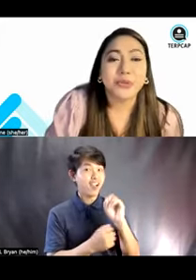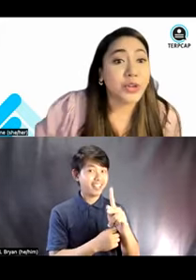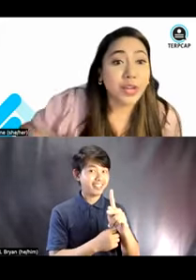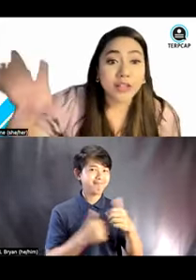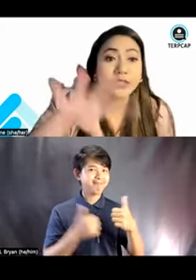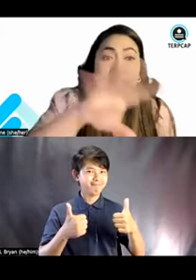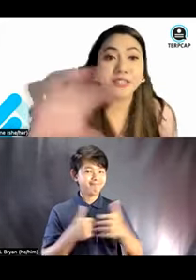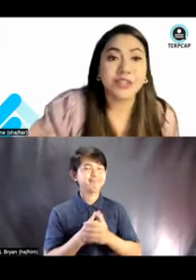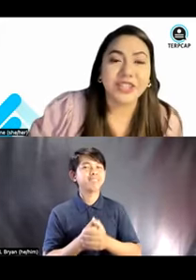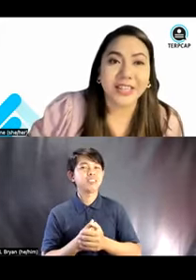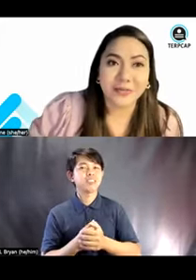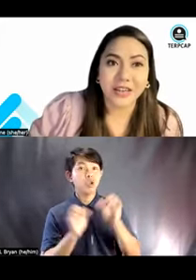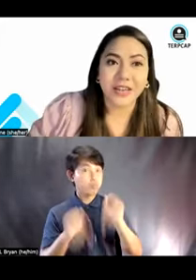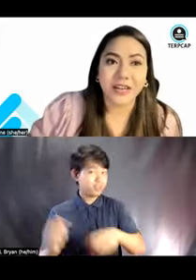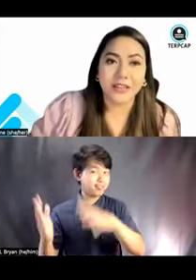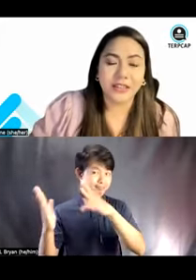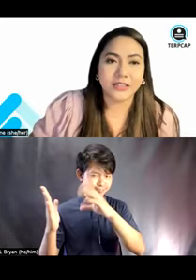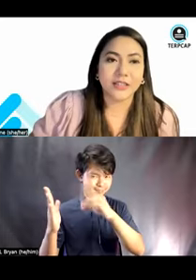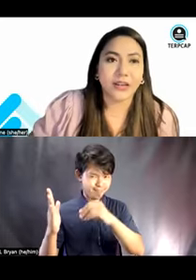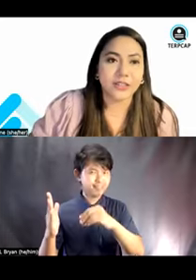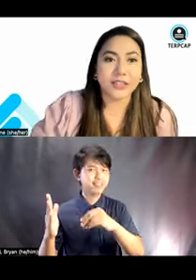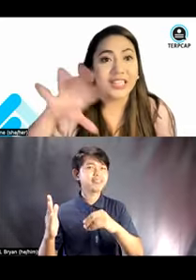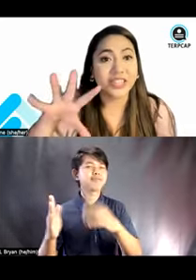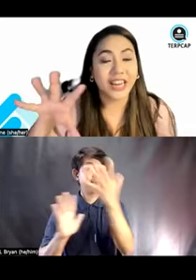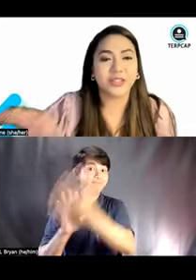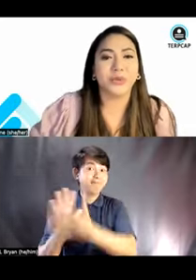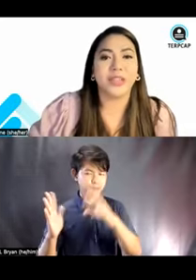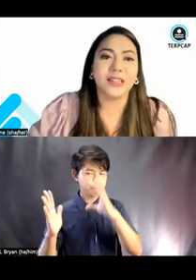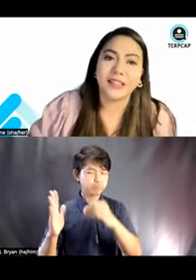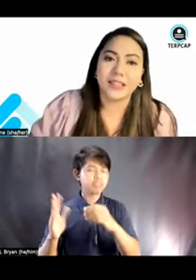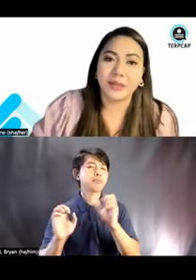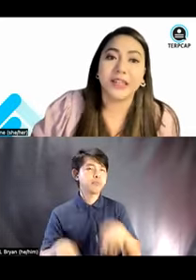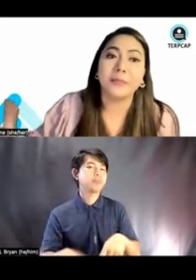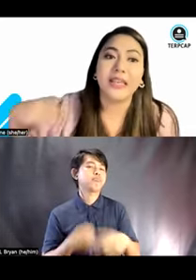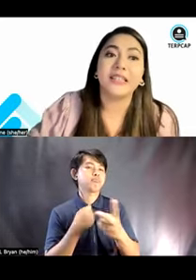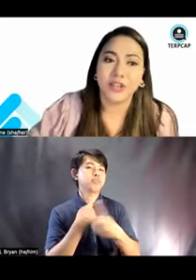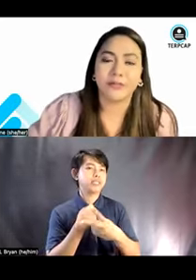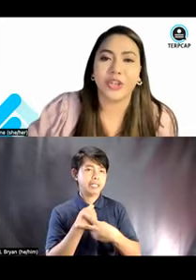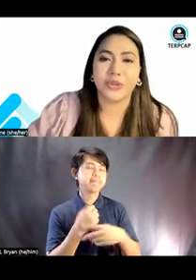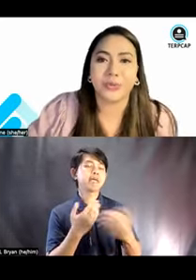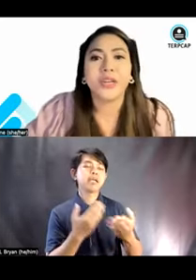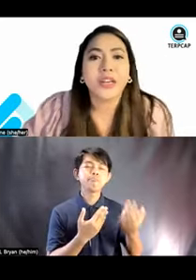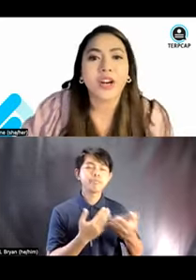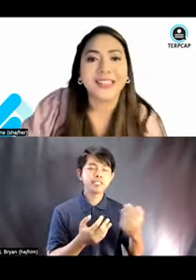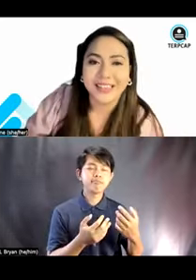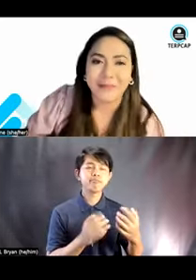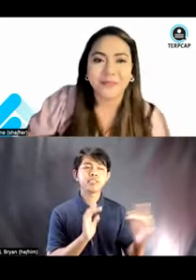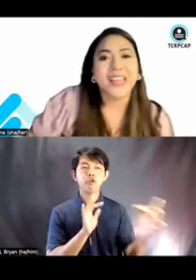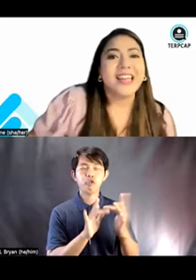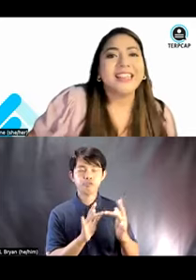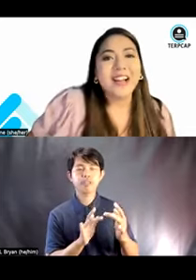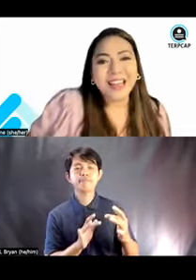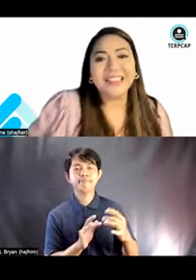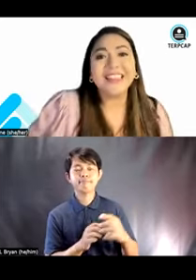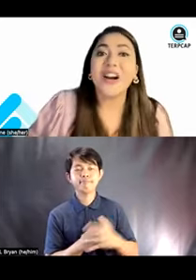So, you can also take a screenshot of the, the, uh, screen shared so that it's, it'll be easier for you to contact them.